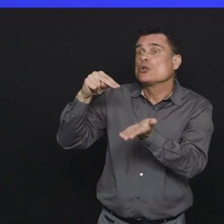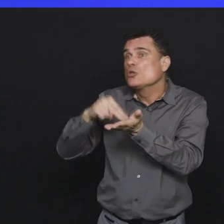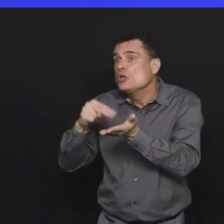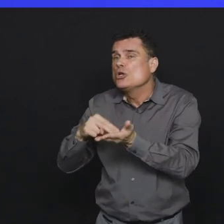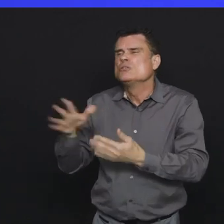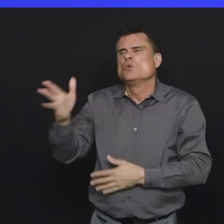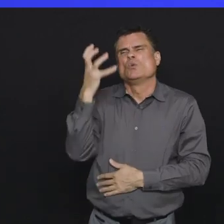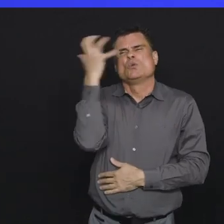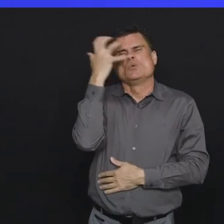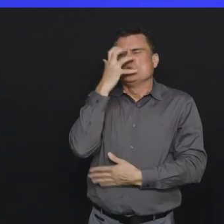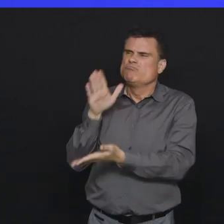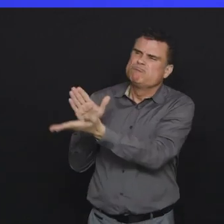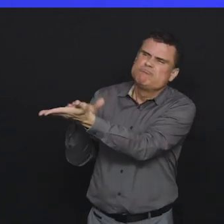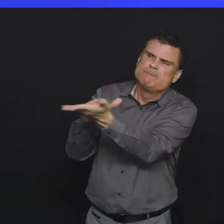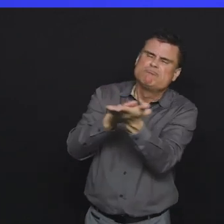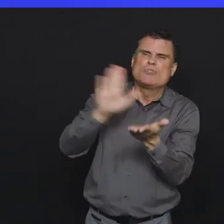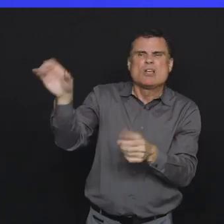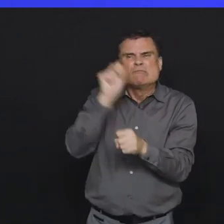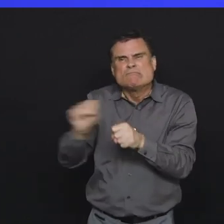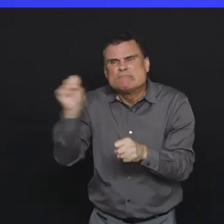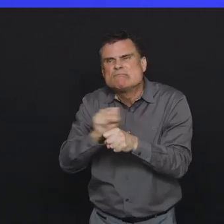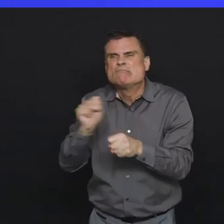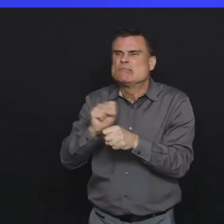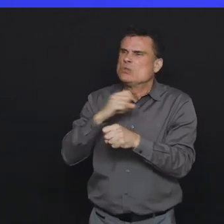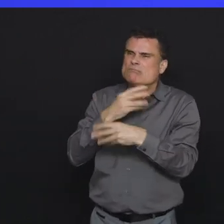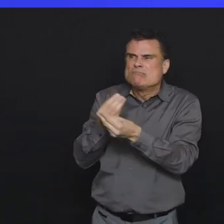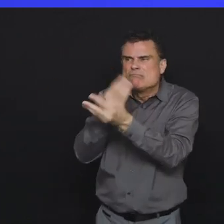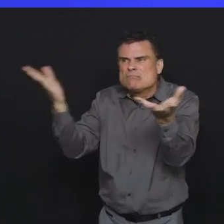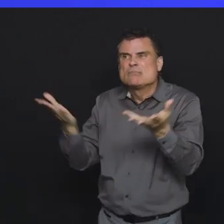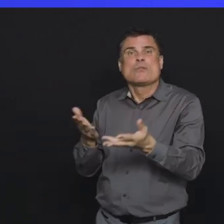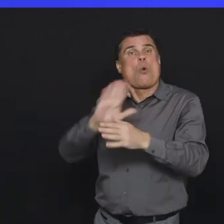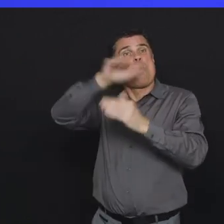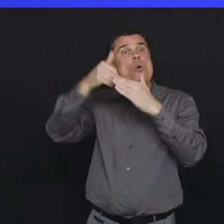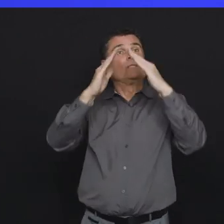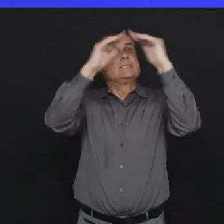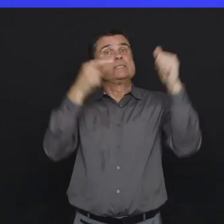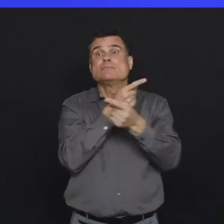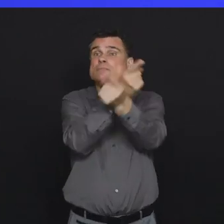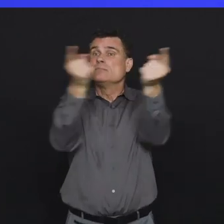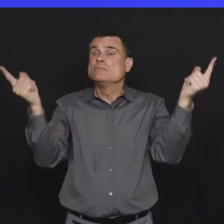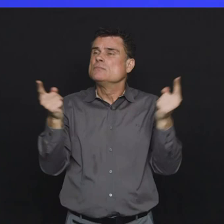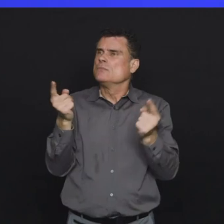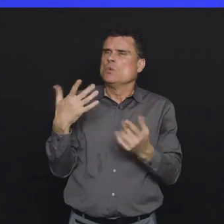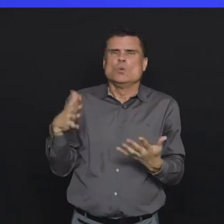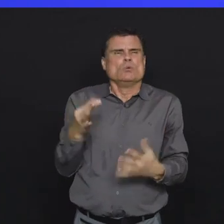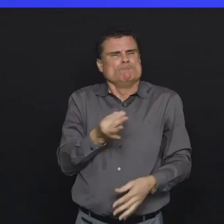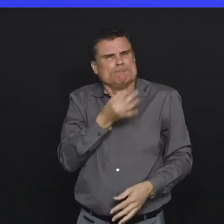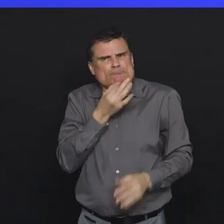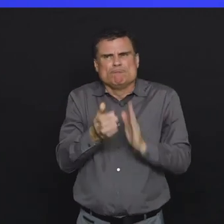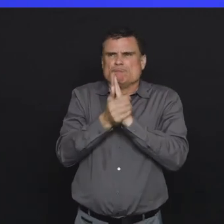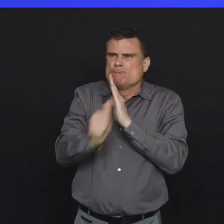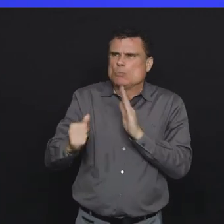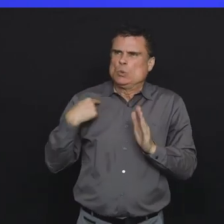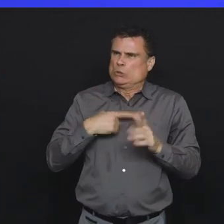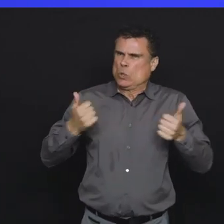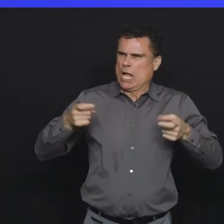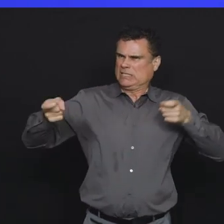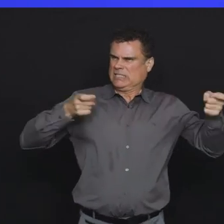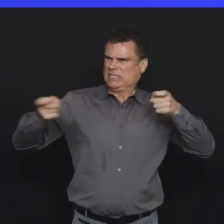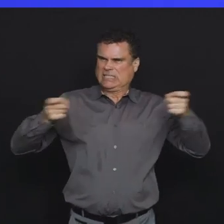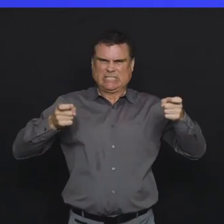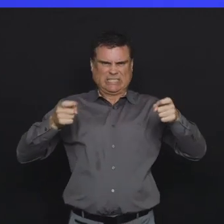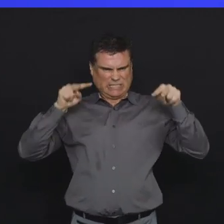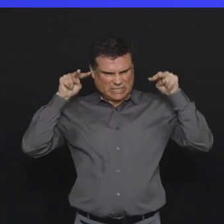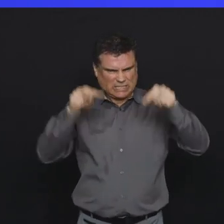brilliance of our healthcare workers, our doctors, and our nurses, and our healthcare workers, and our pharmacists, and everyone else in the system, can be